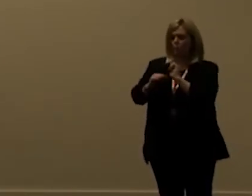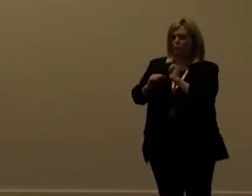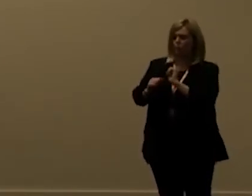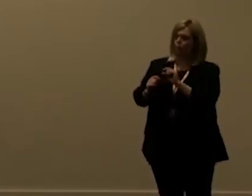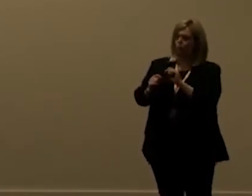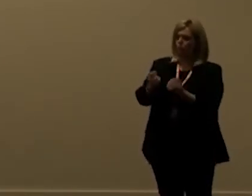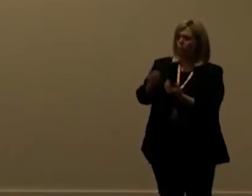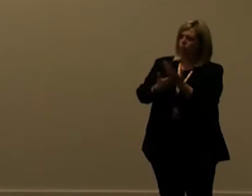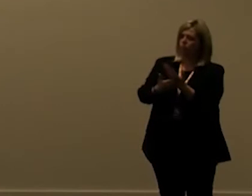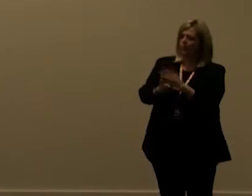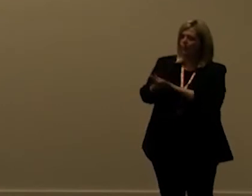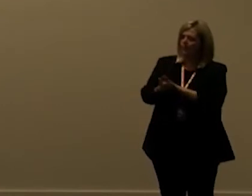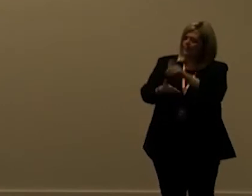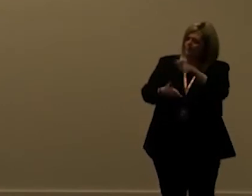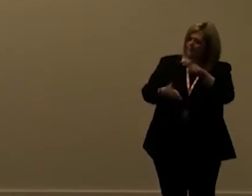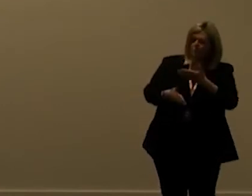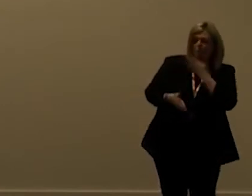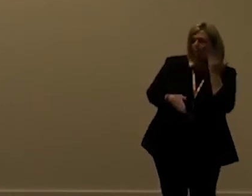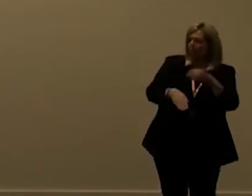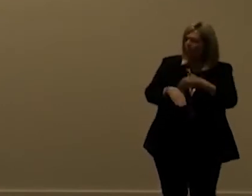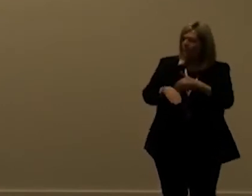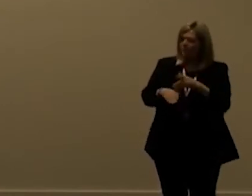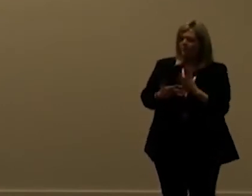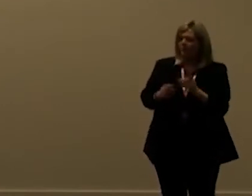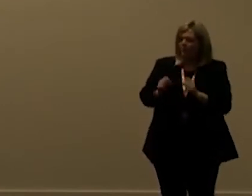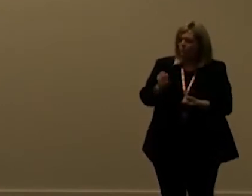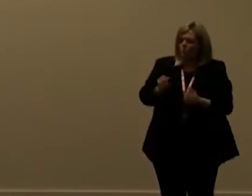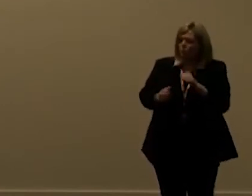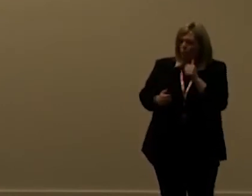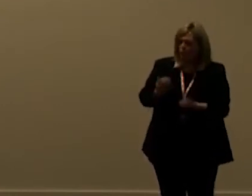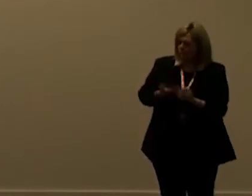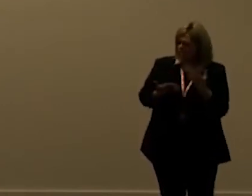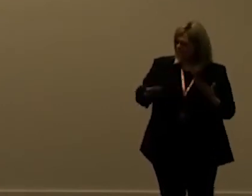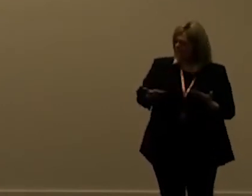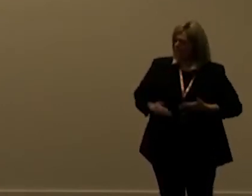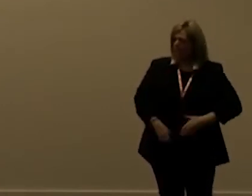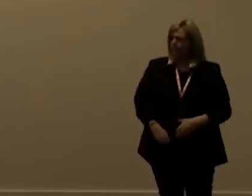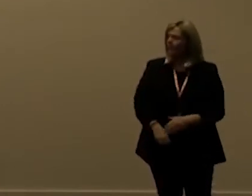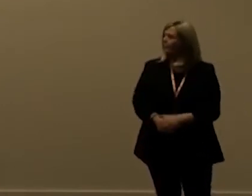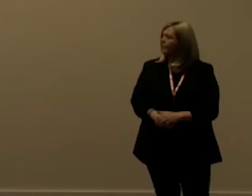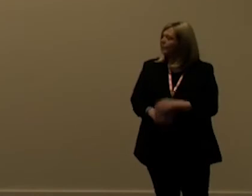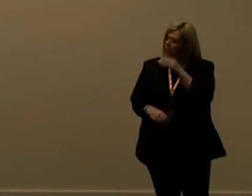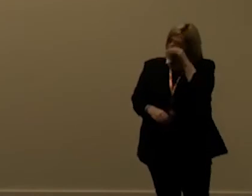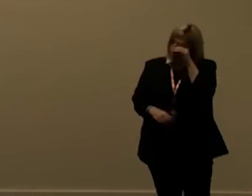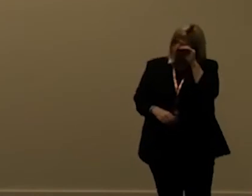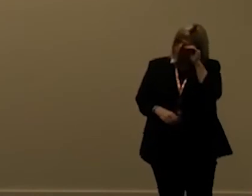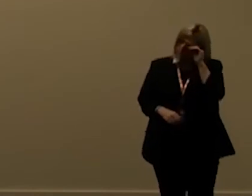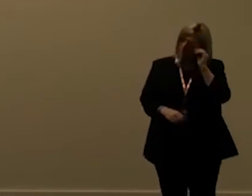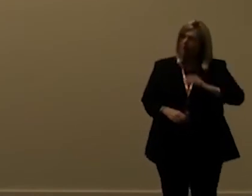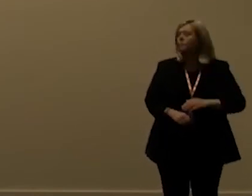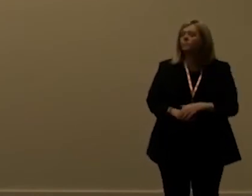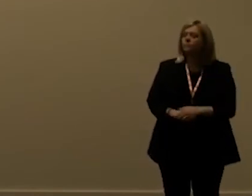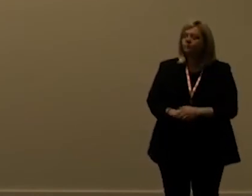product so that the customer isn't affected by that that's not the case right now so i'm not talking about data but